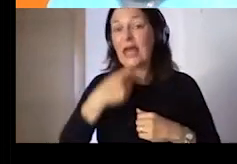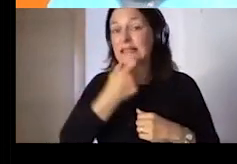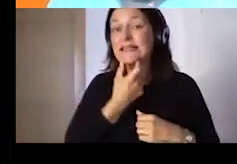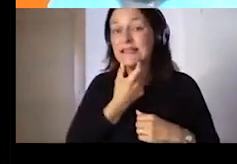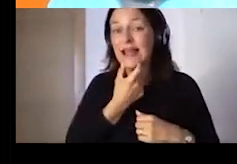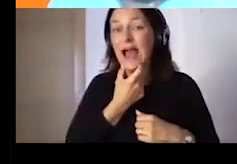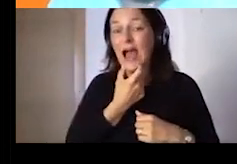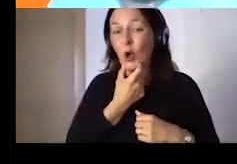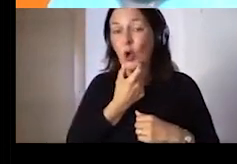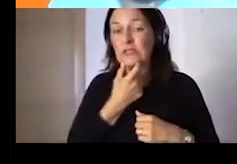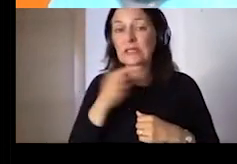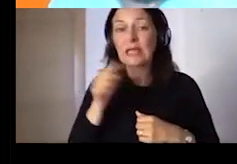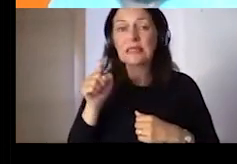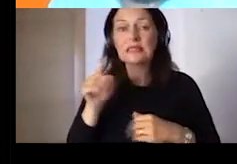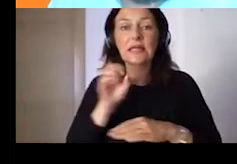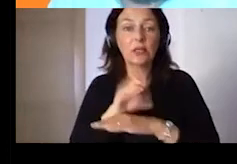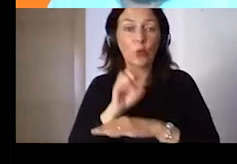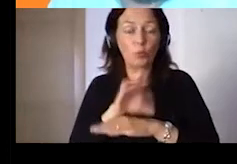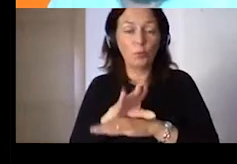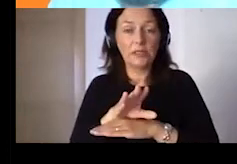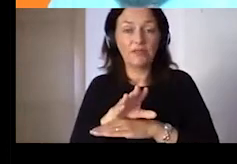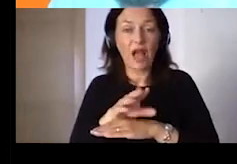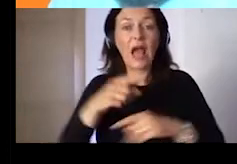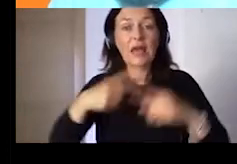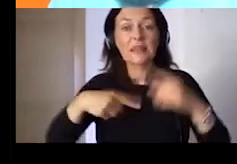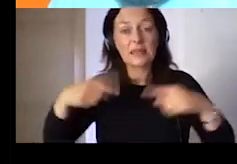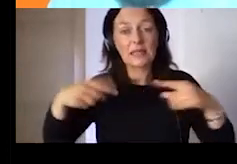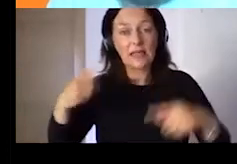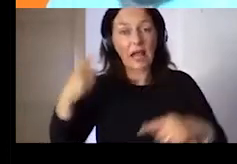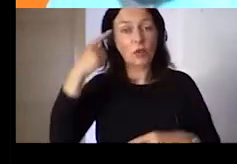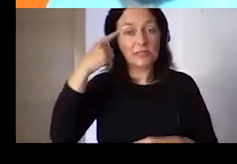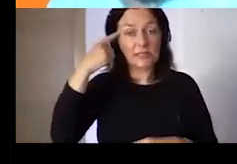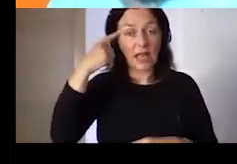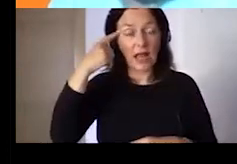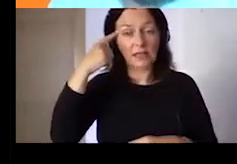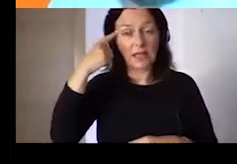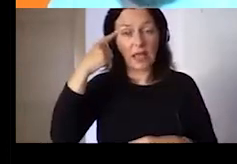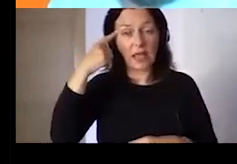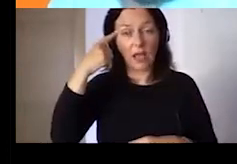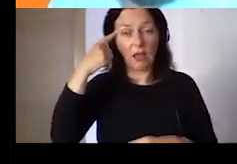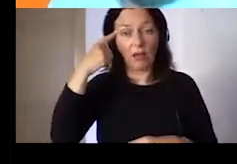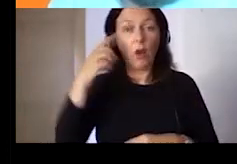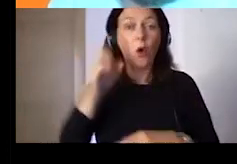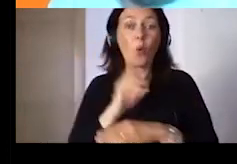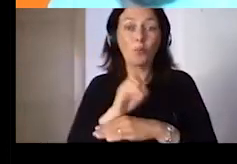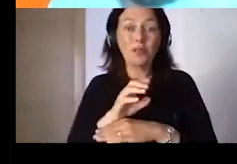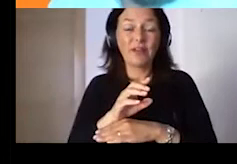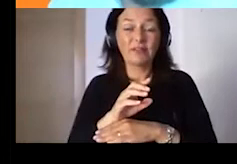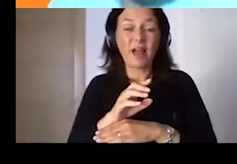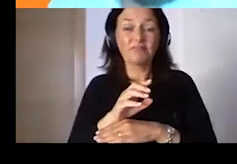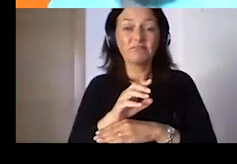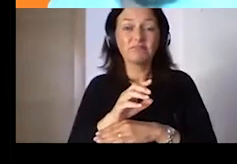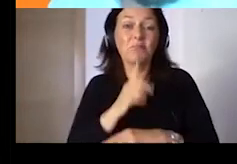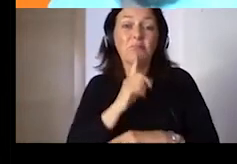gap. So, let's interact again and